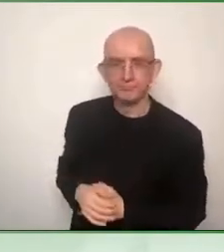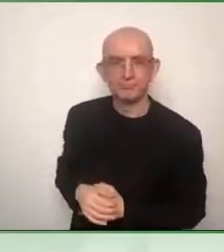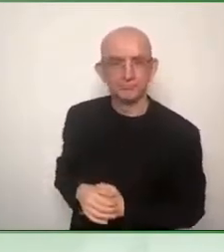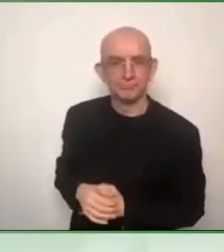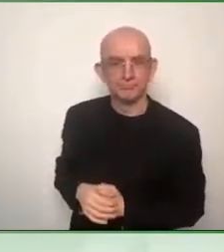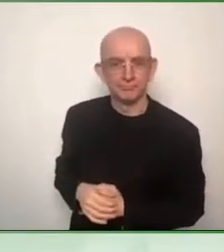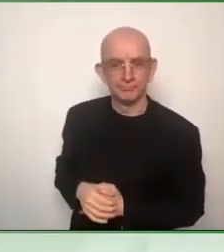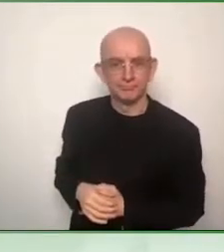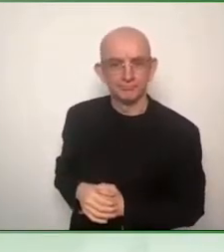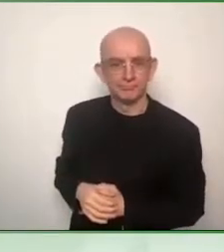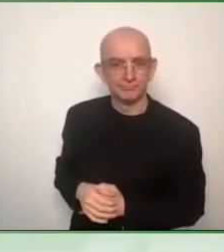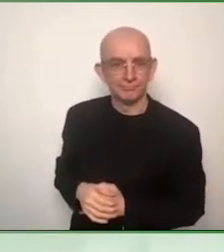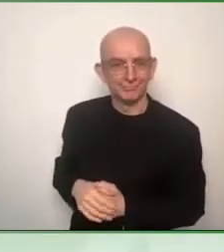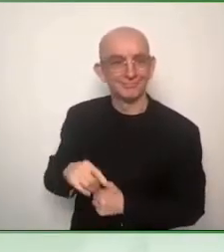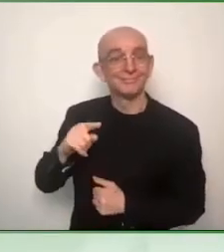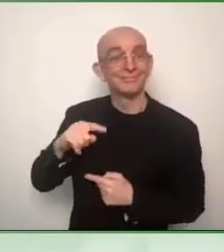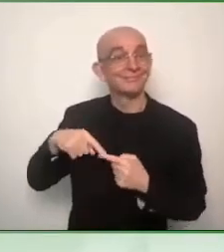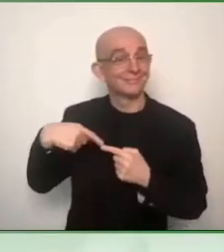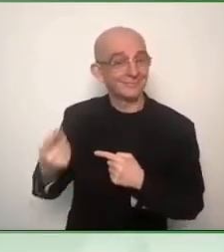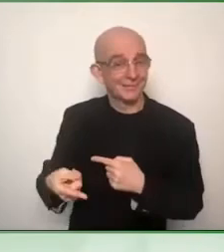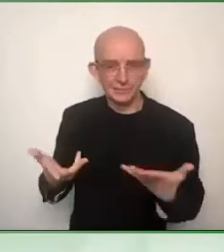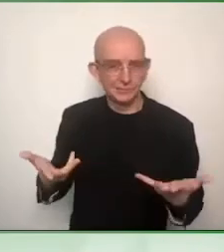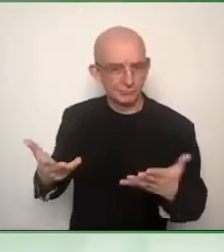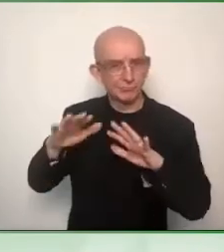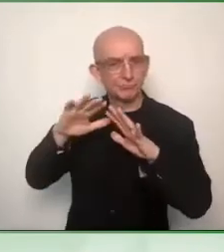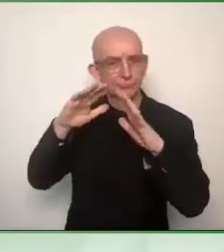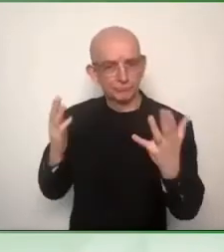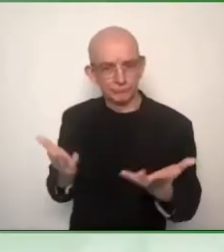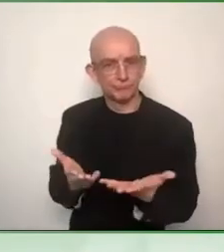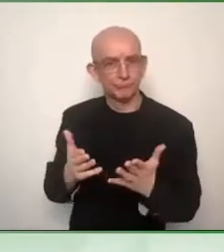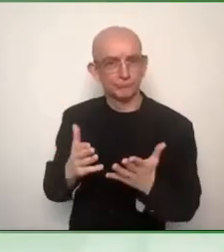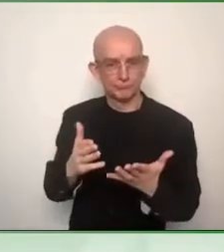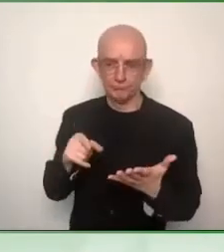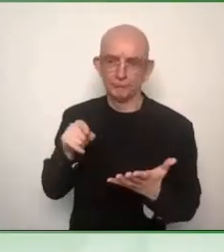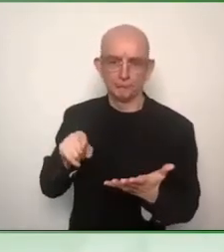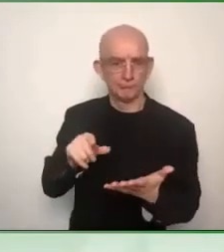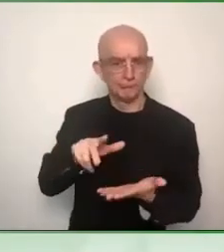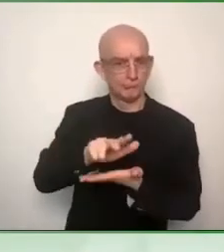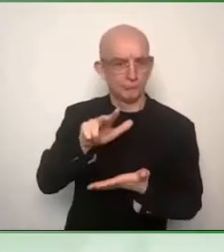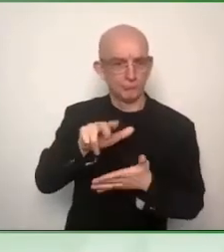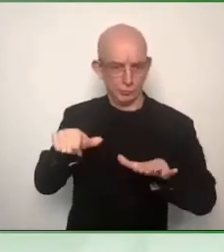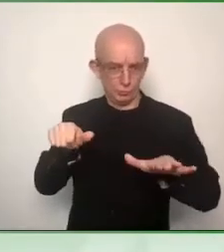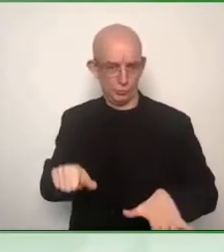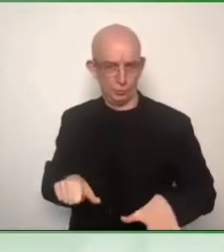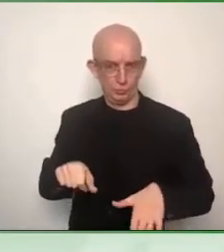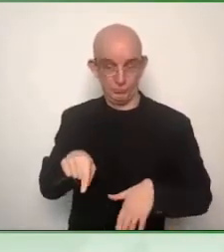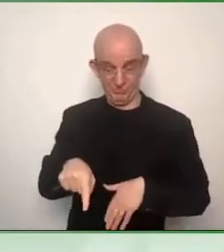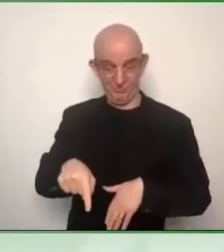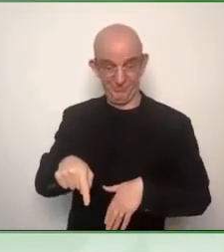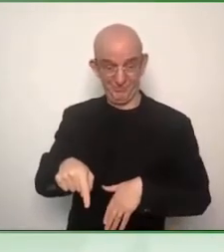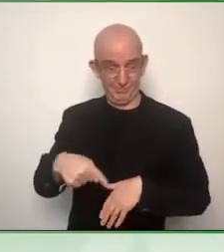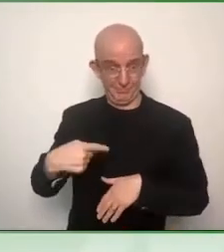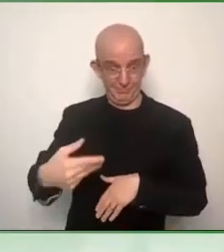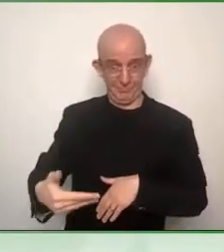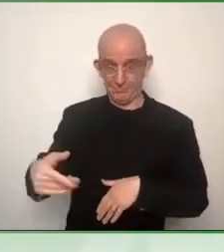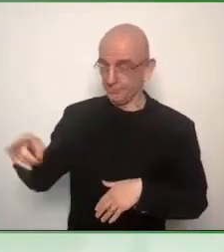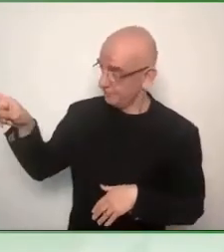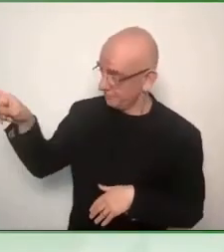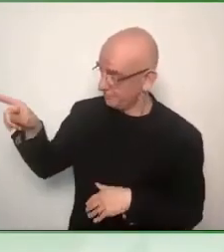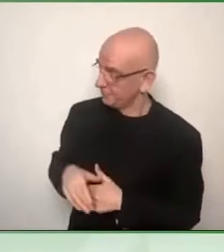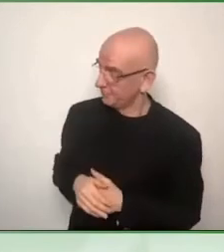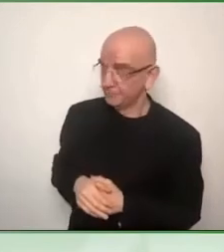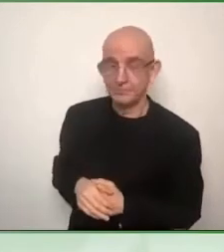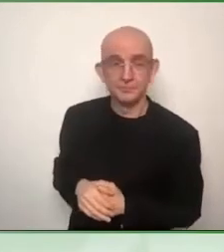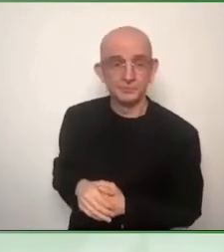act into their national law. And then within the next three years, all the standards should be in place. We talked a lot about